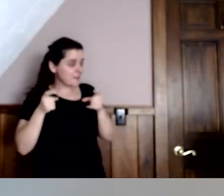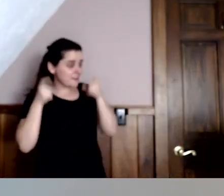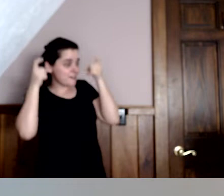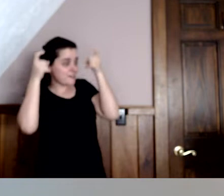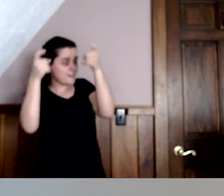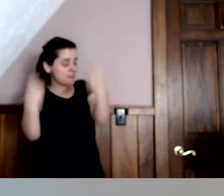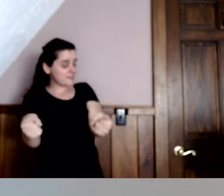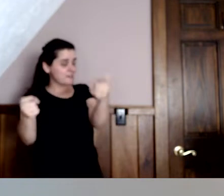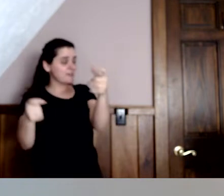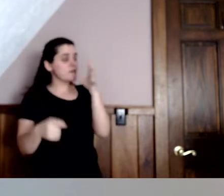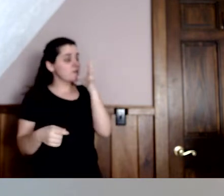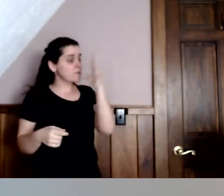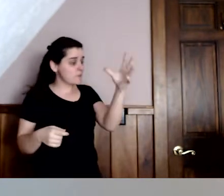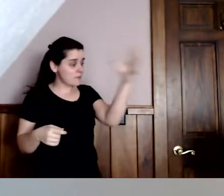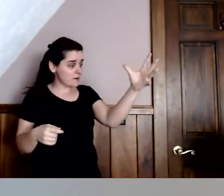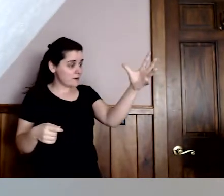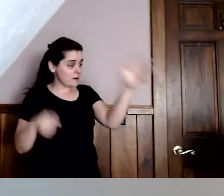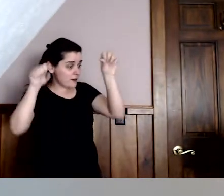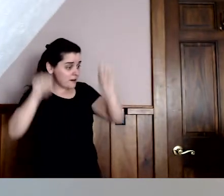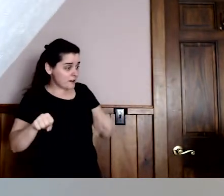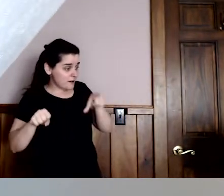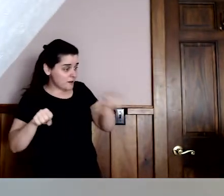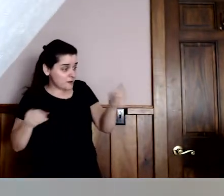Yes, I will, said hen.